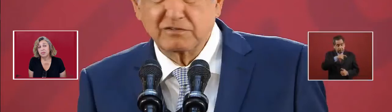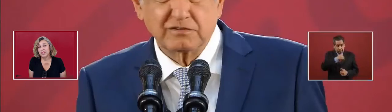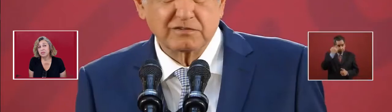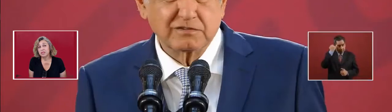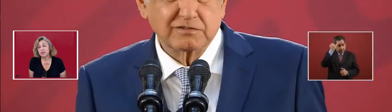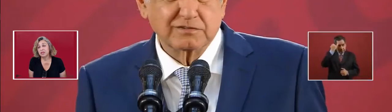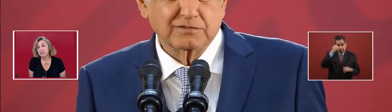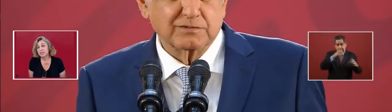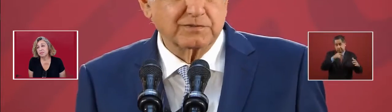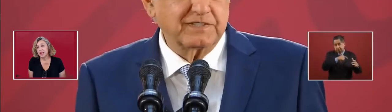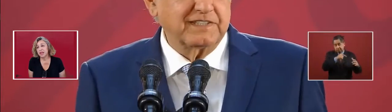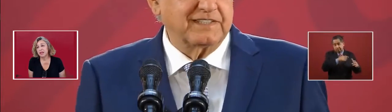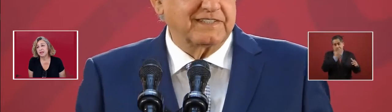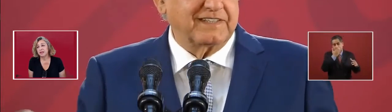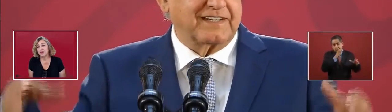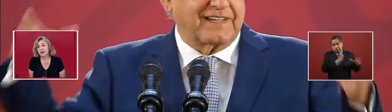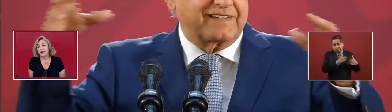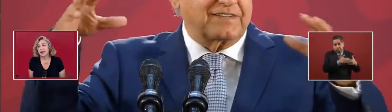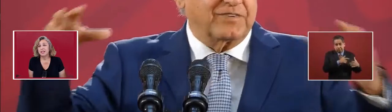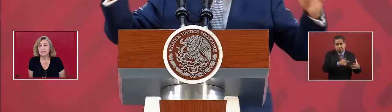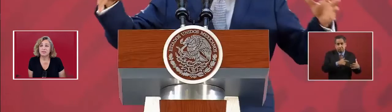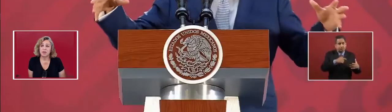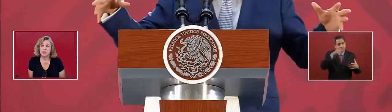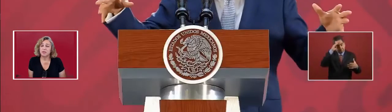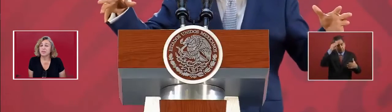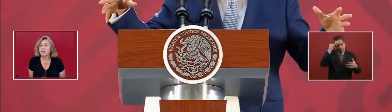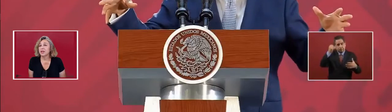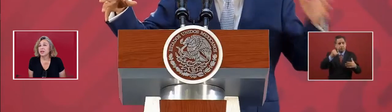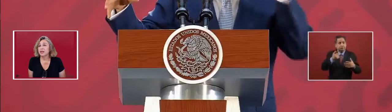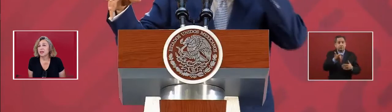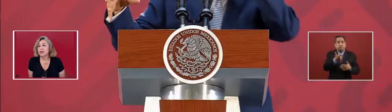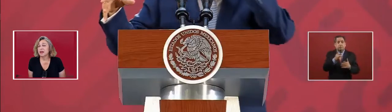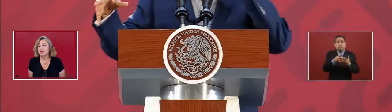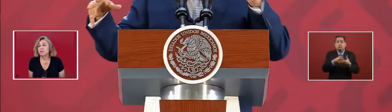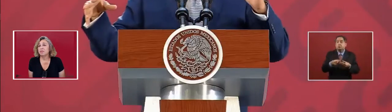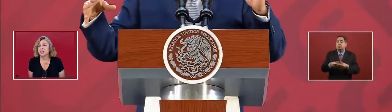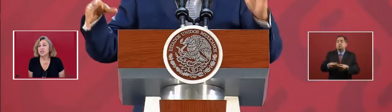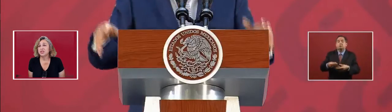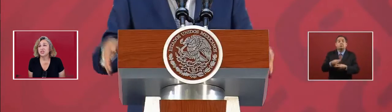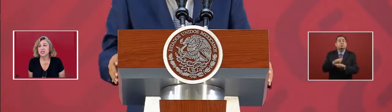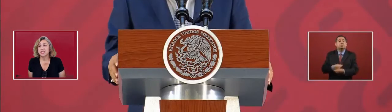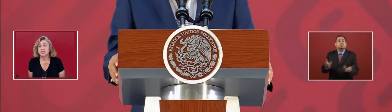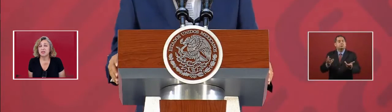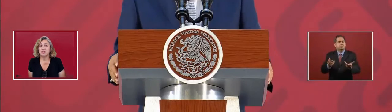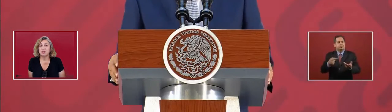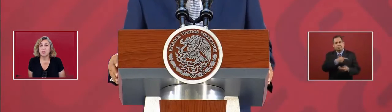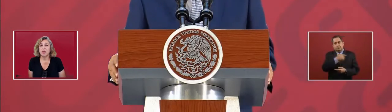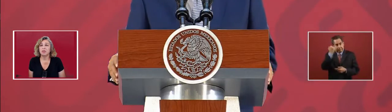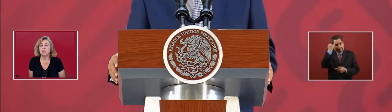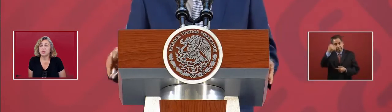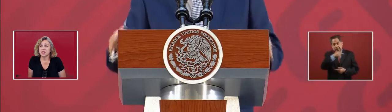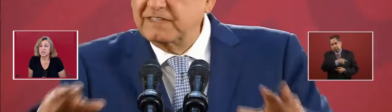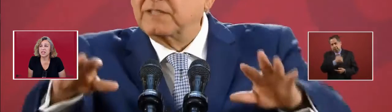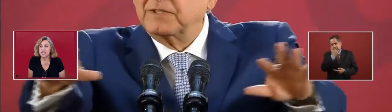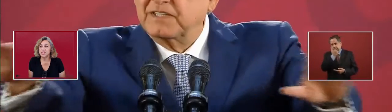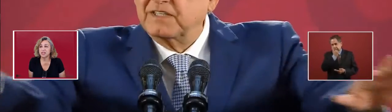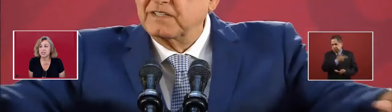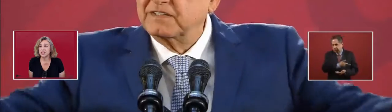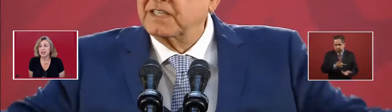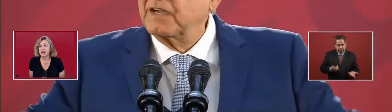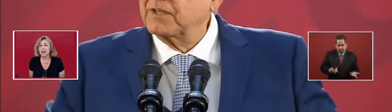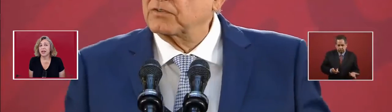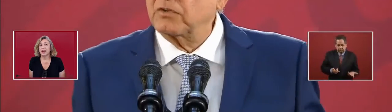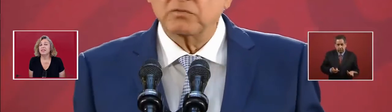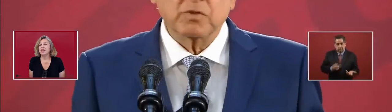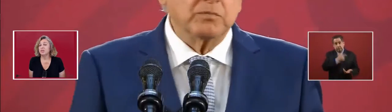But that was a concept they had. As if the richness or wealth was contagious.